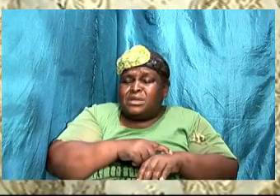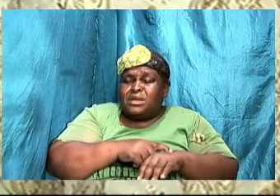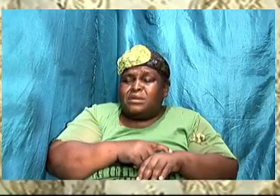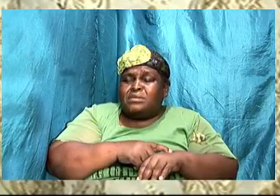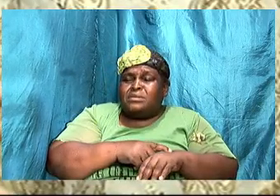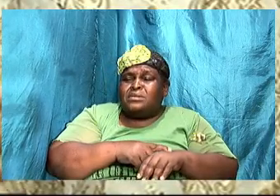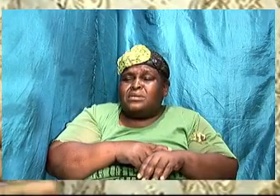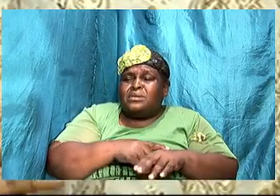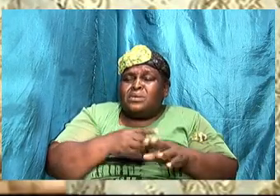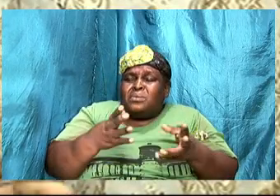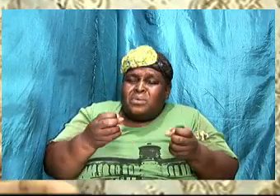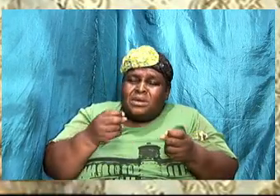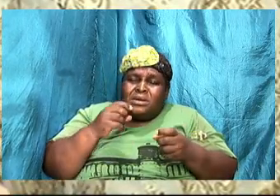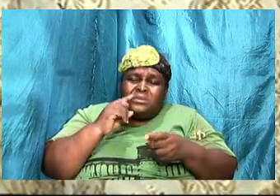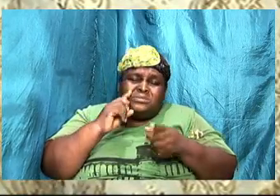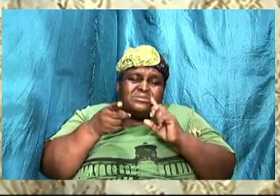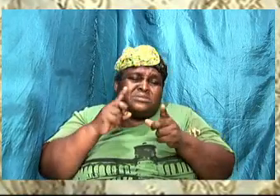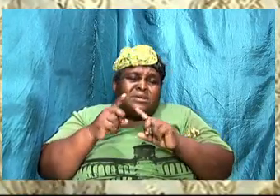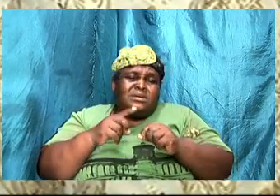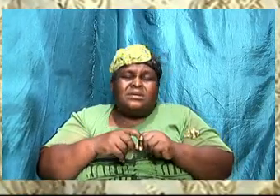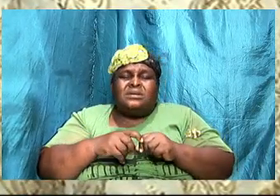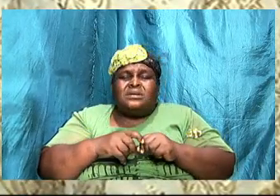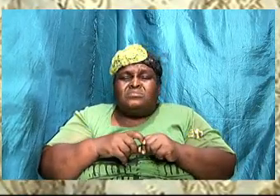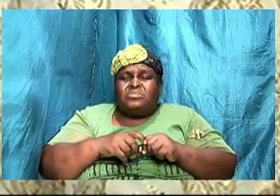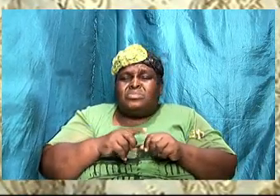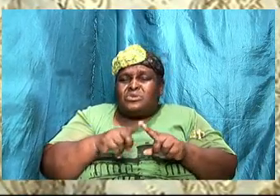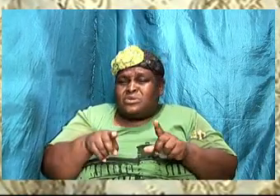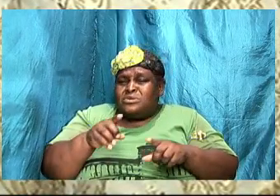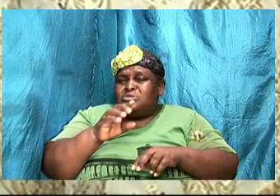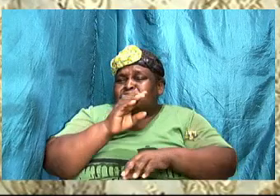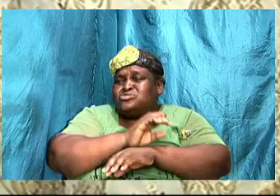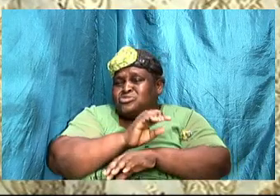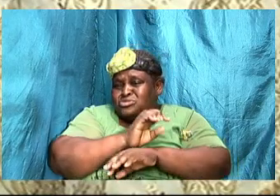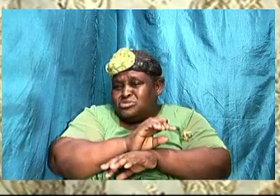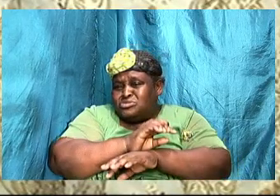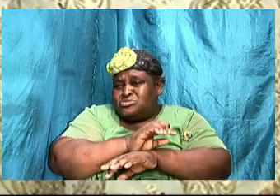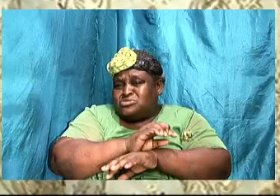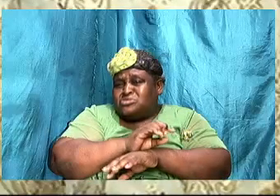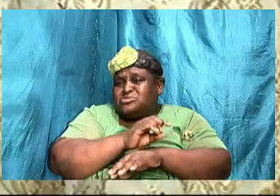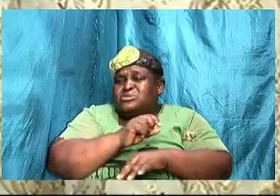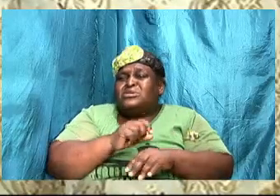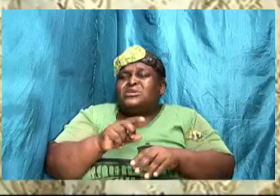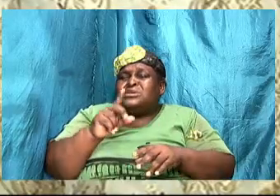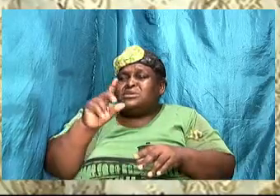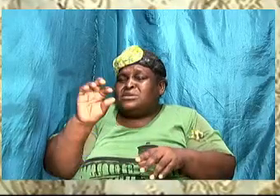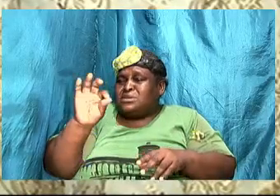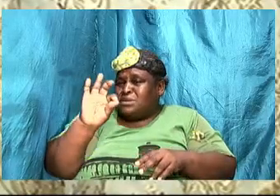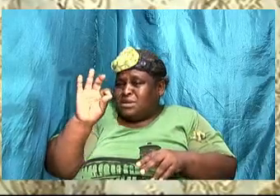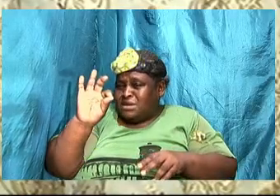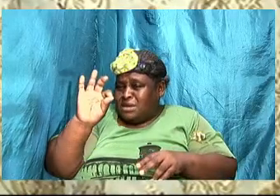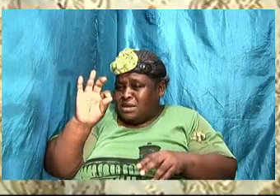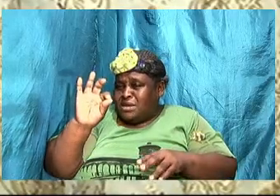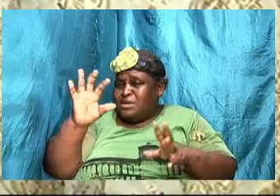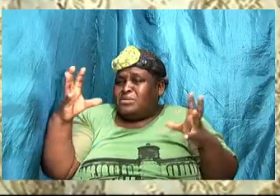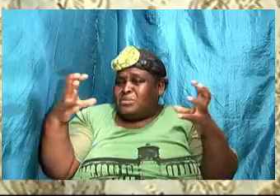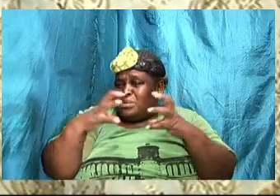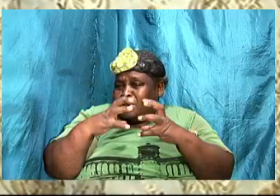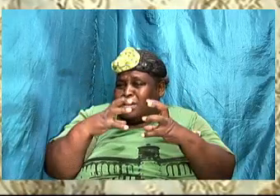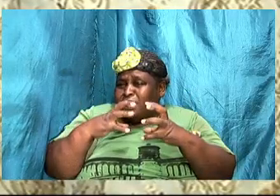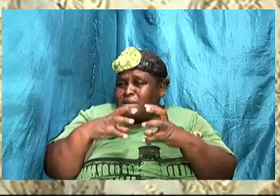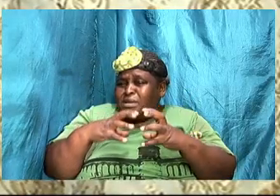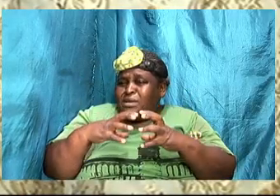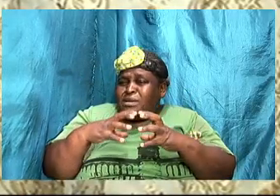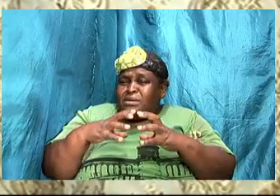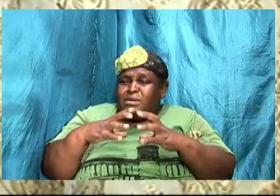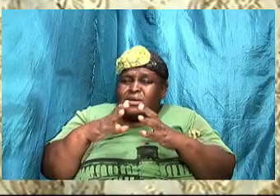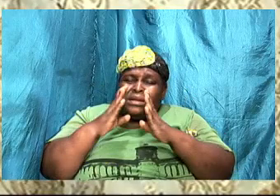where the entire body of the church will at 9 o'clock read the Bible. So I am going to ask you to just see that